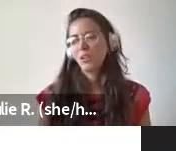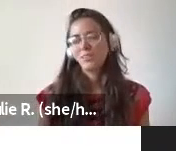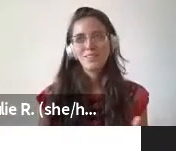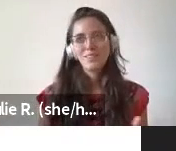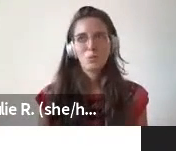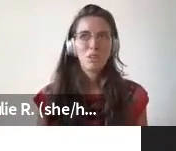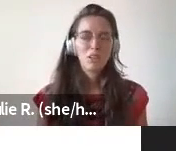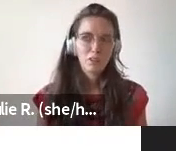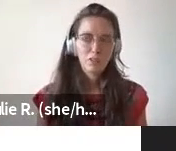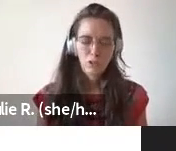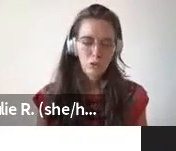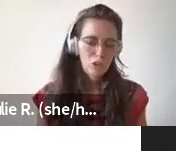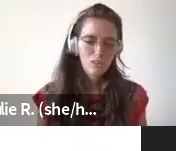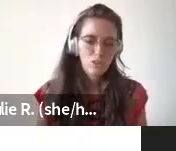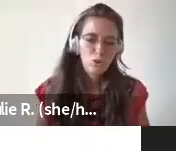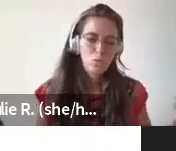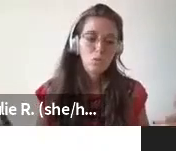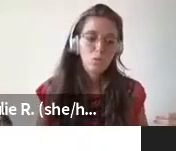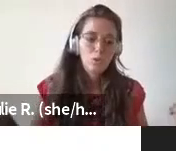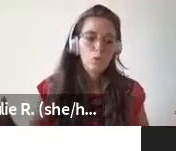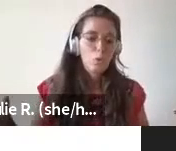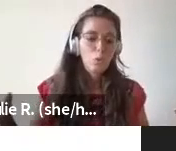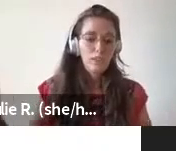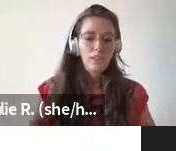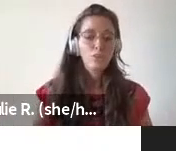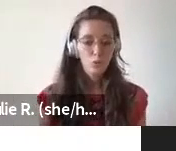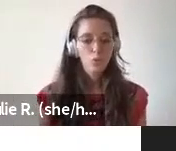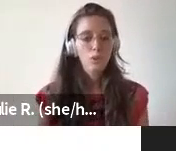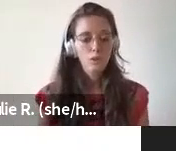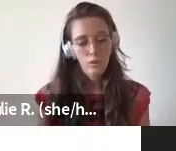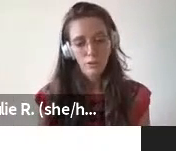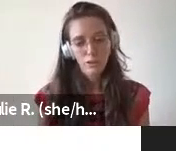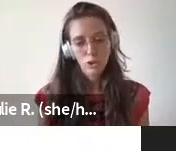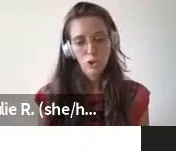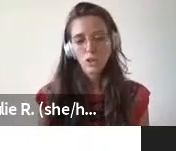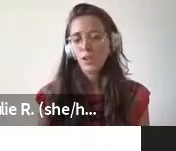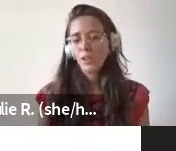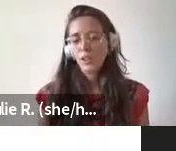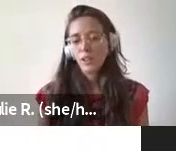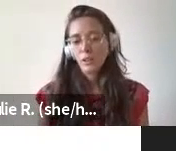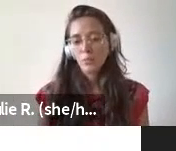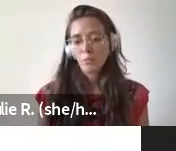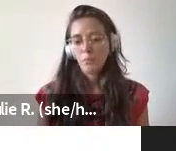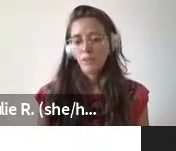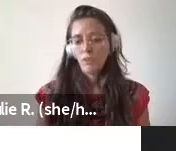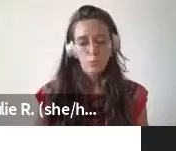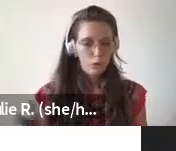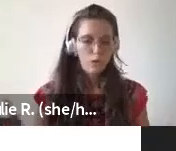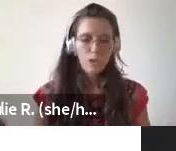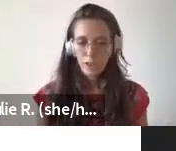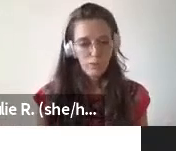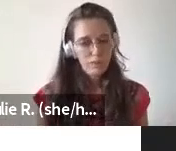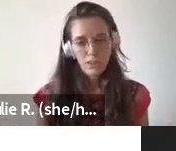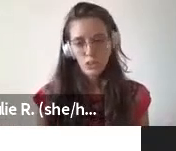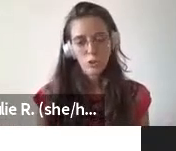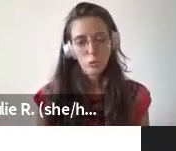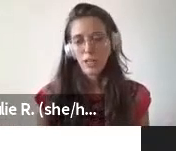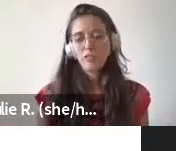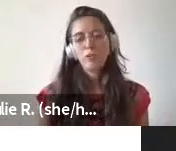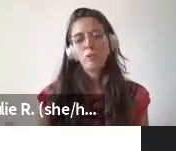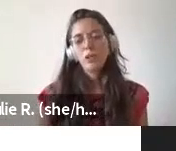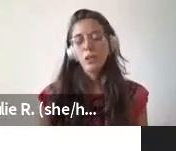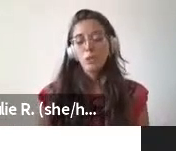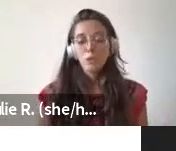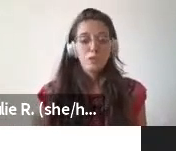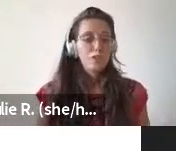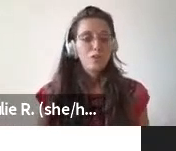lockdown so this comes with a lot of restrictions in terms of what we can do in the near future um we're starting with